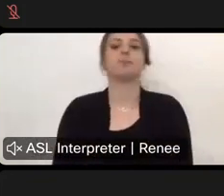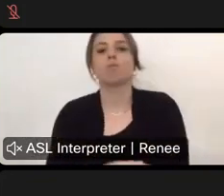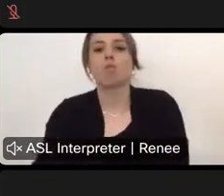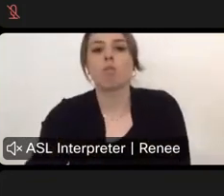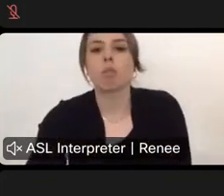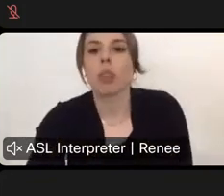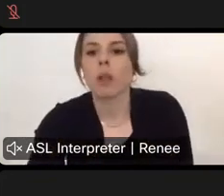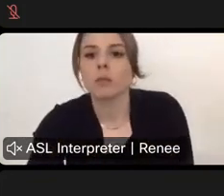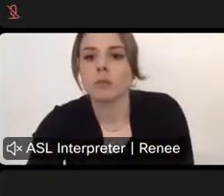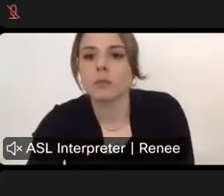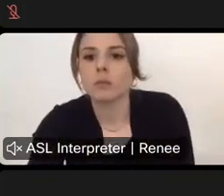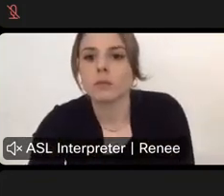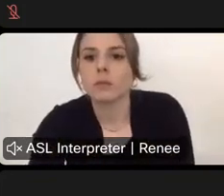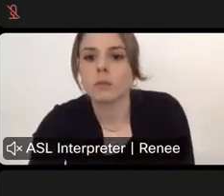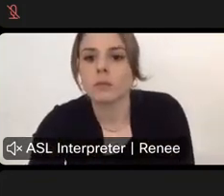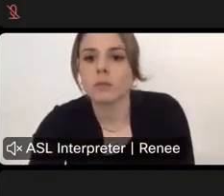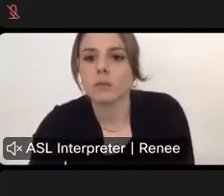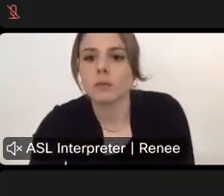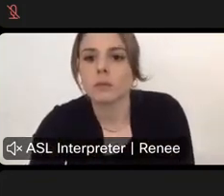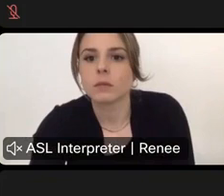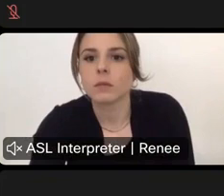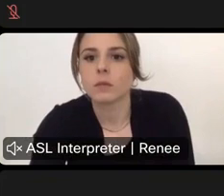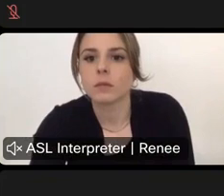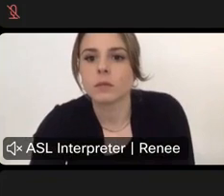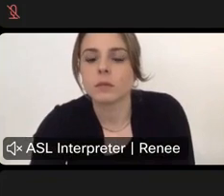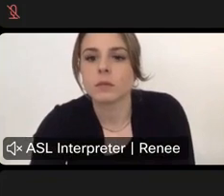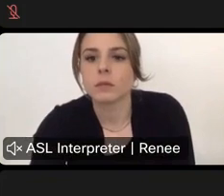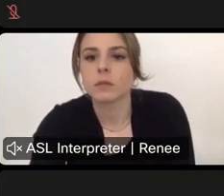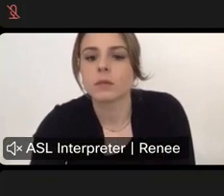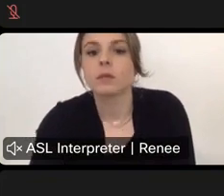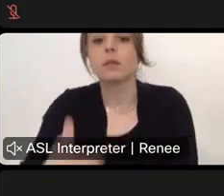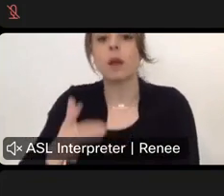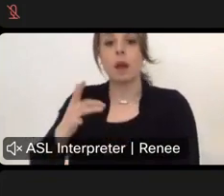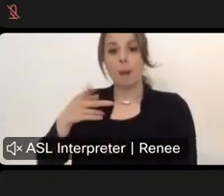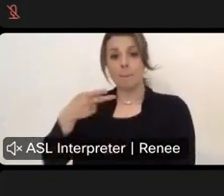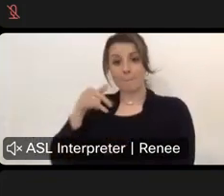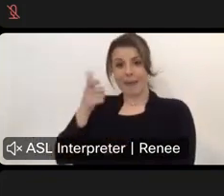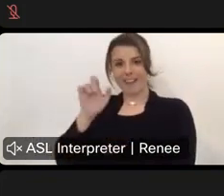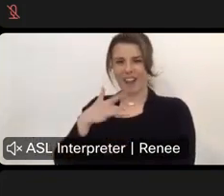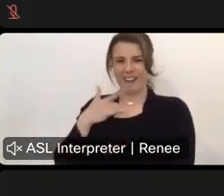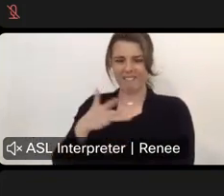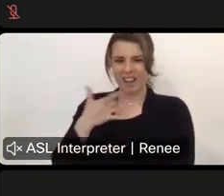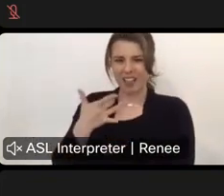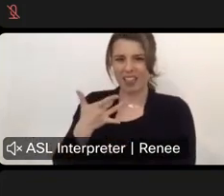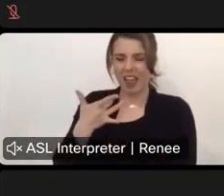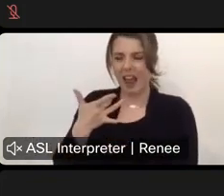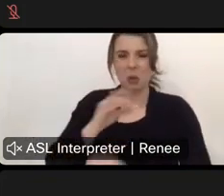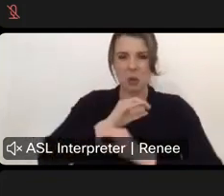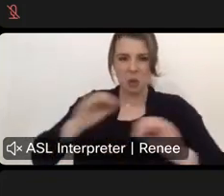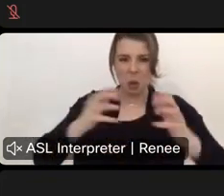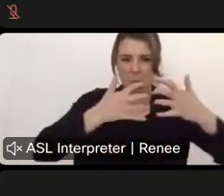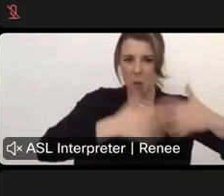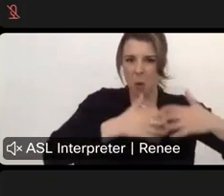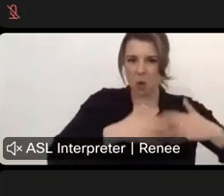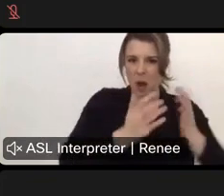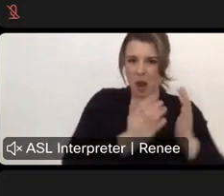Uh, so page rights, I feel like on top of the other comments, it's going to cost the state more to enforce non motorized launch fees.